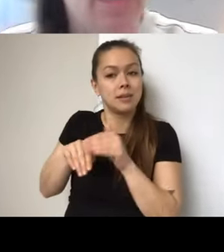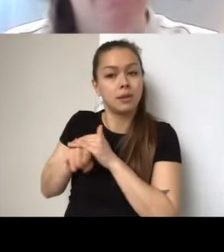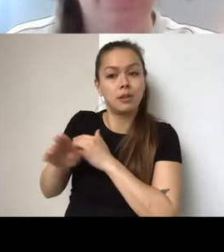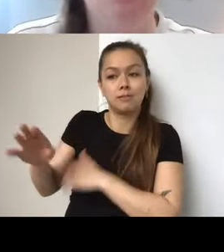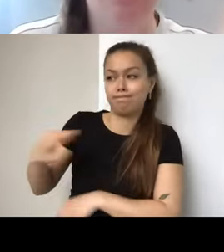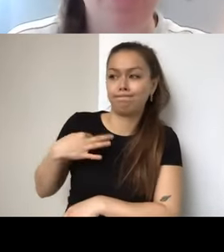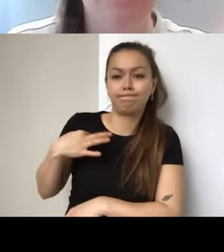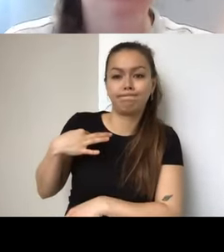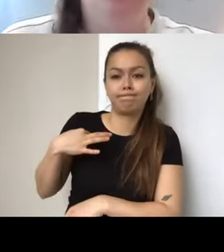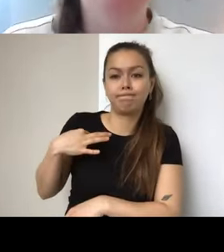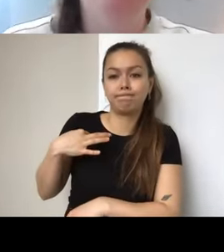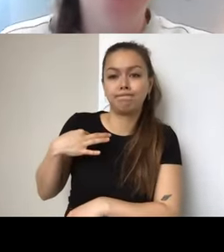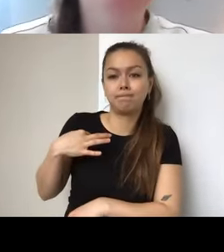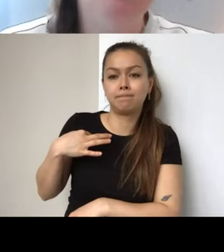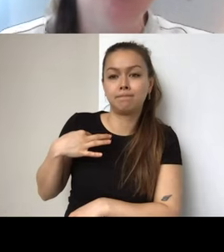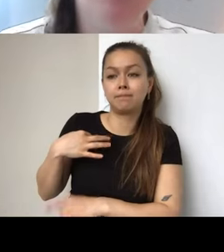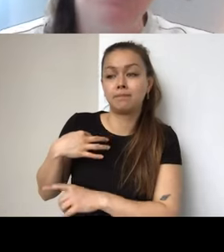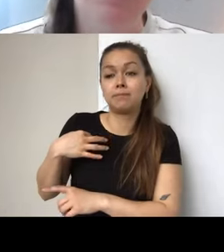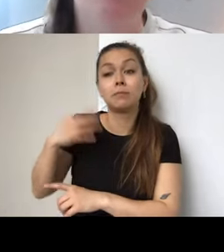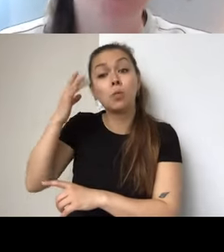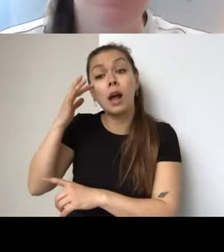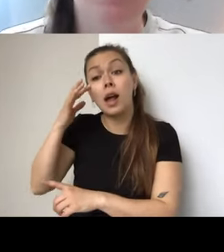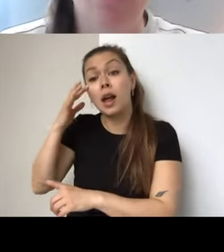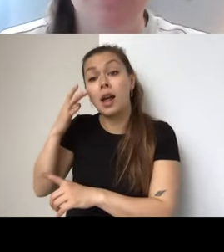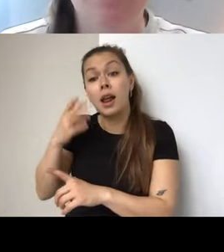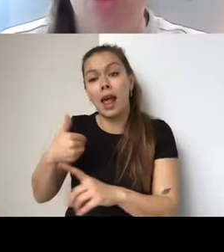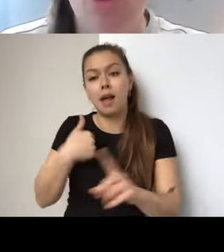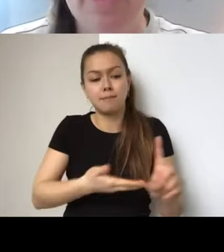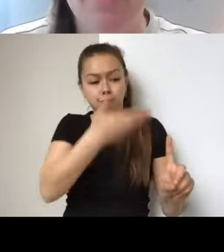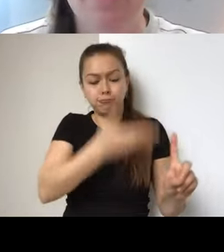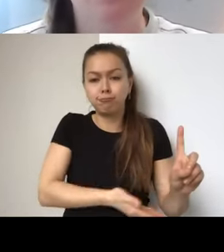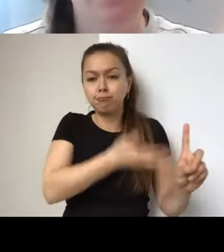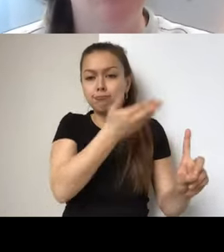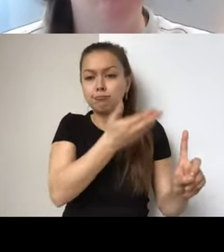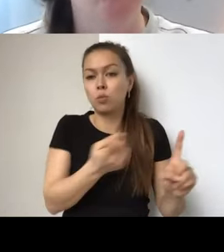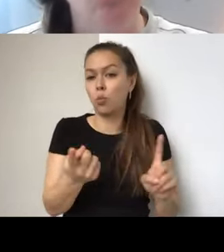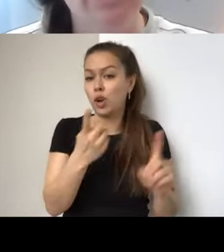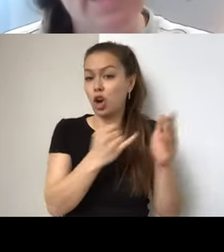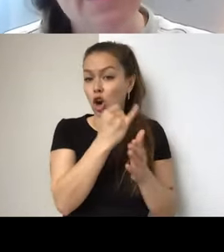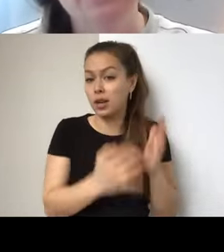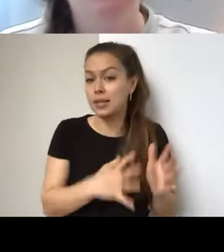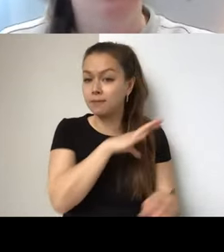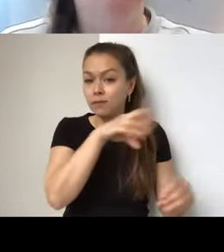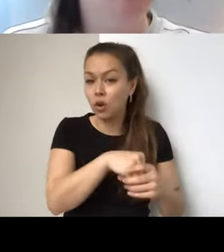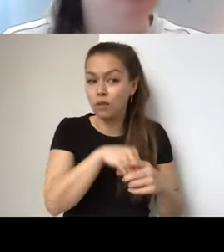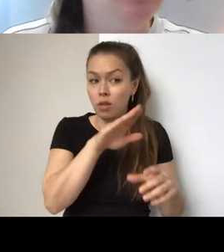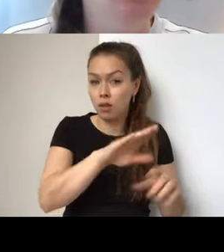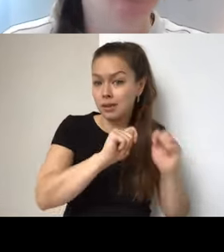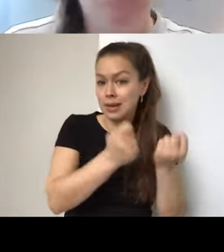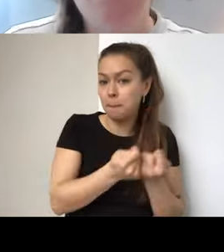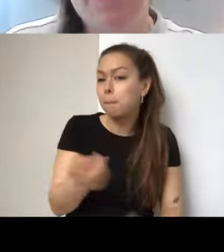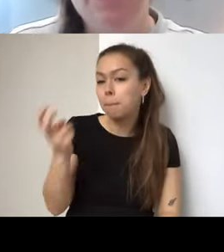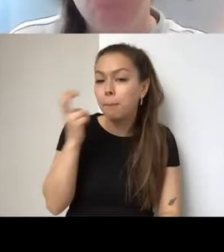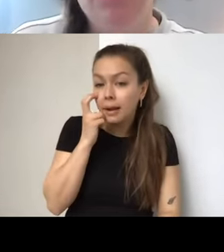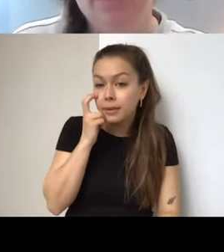who identified as blind, and they ultimately created a Blind Artist and Audiences Theaters Toolkit, which was a